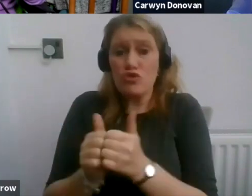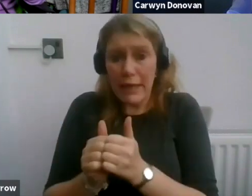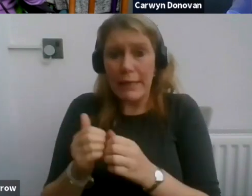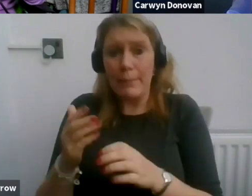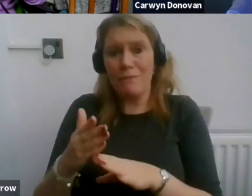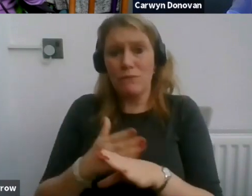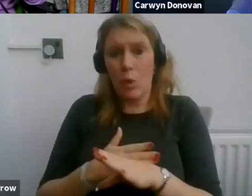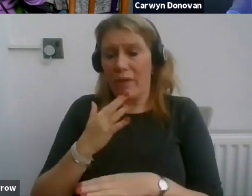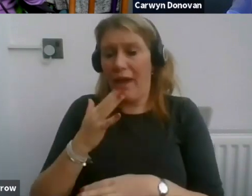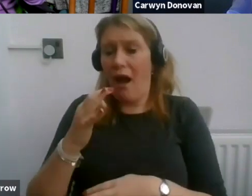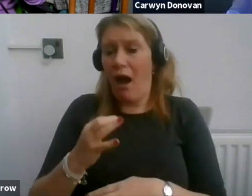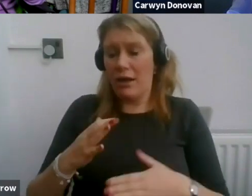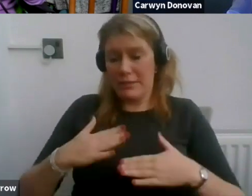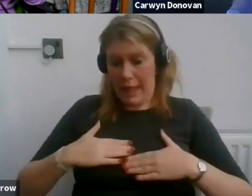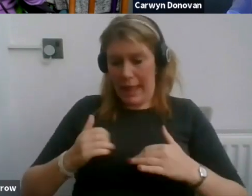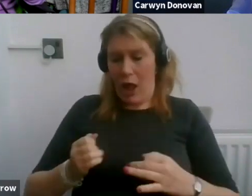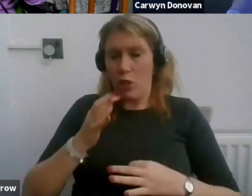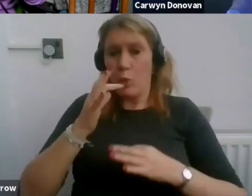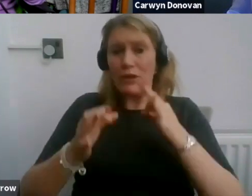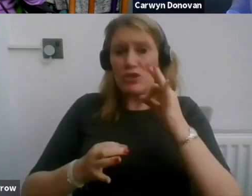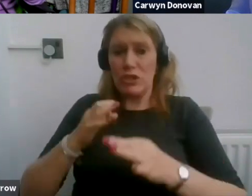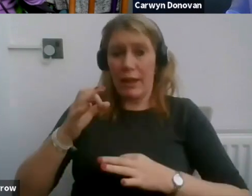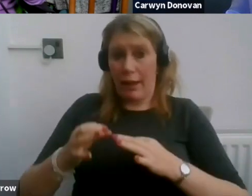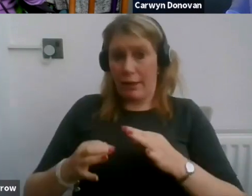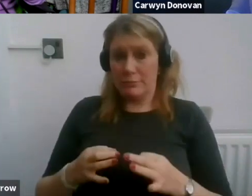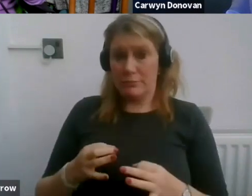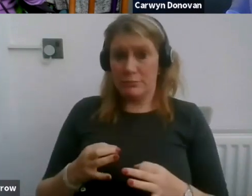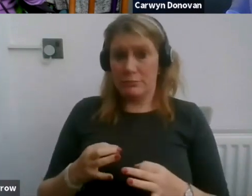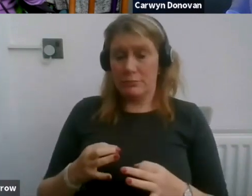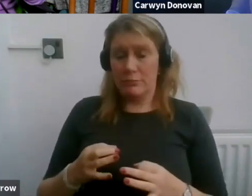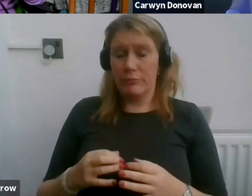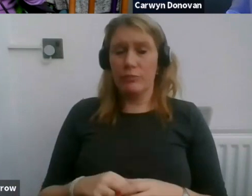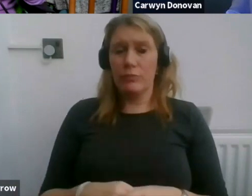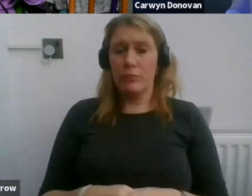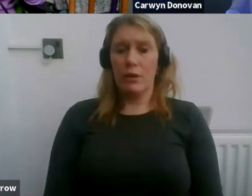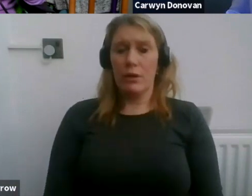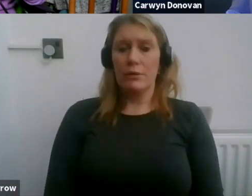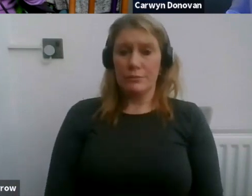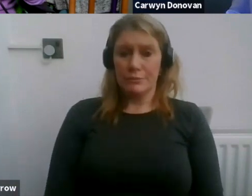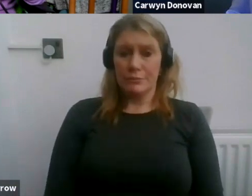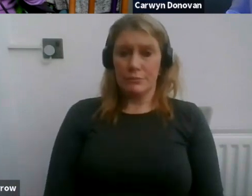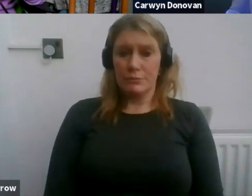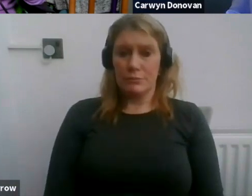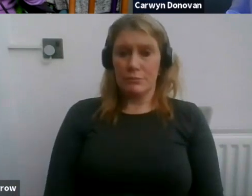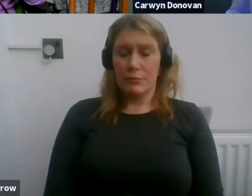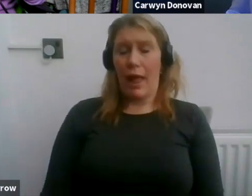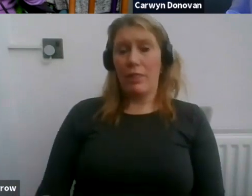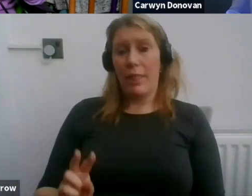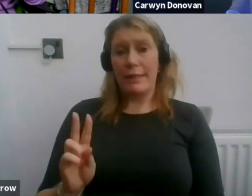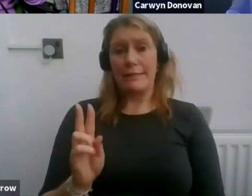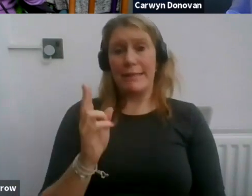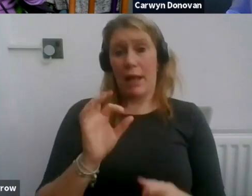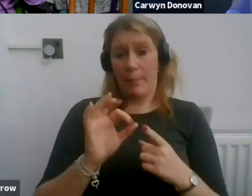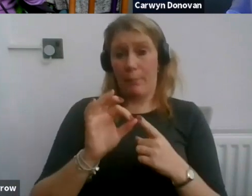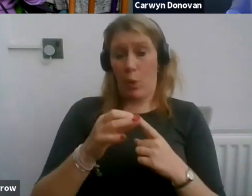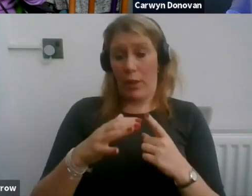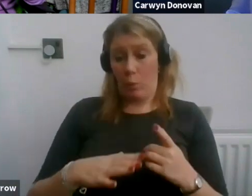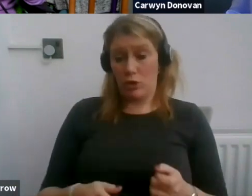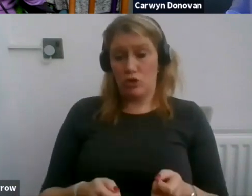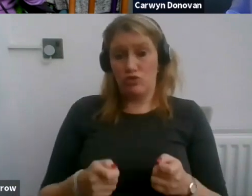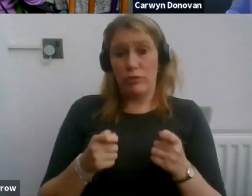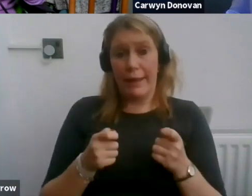such actions as to draw that information. The second point that I want to make is, well, look,